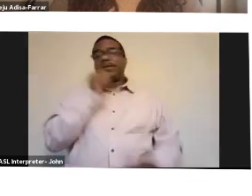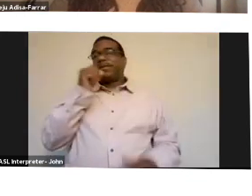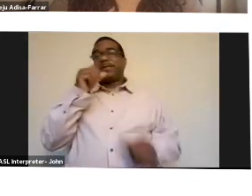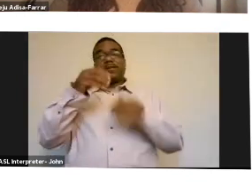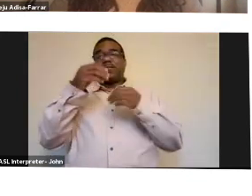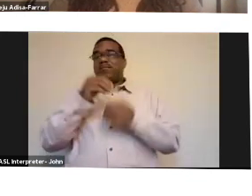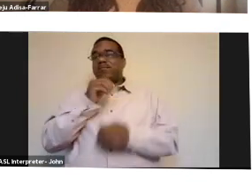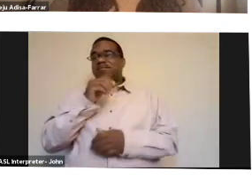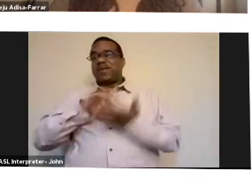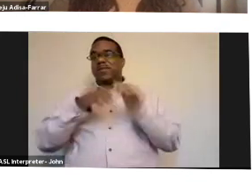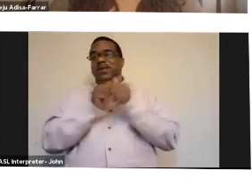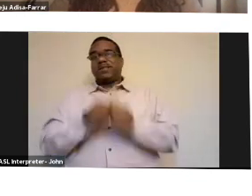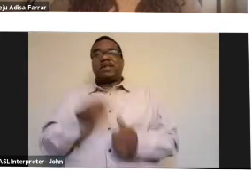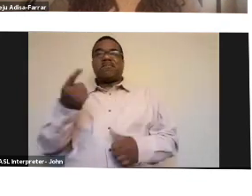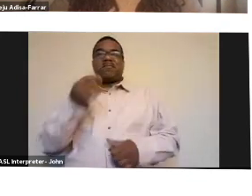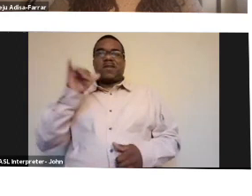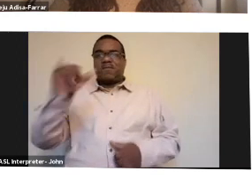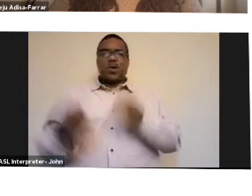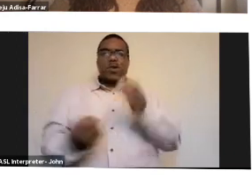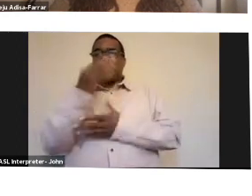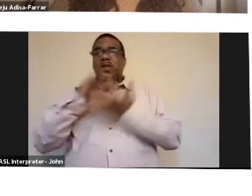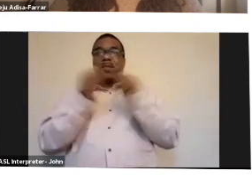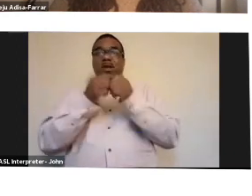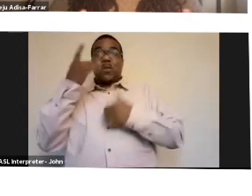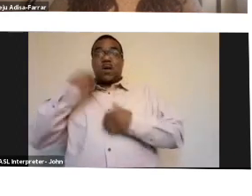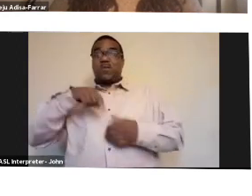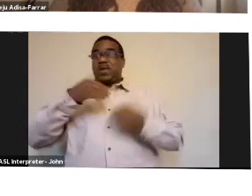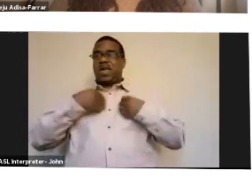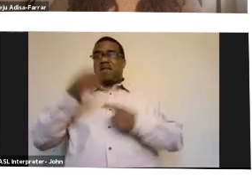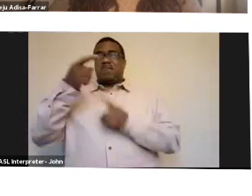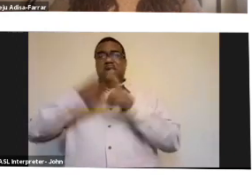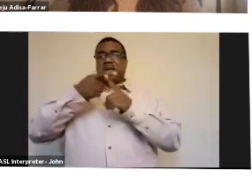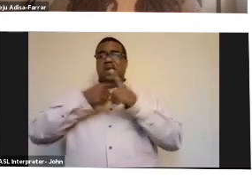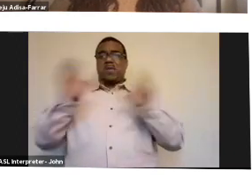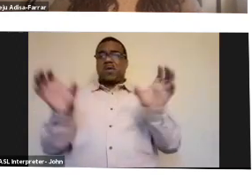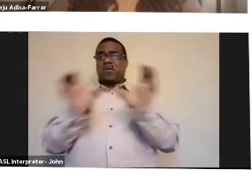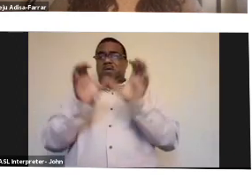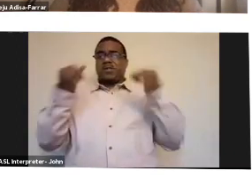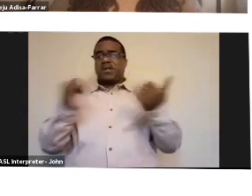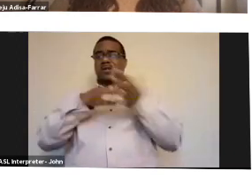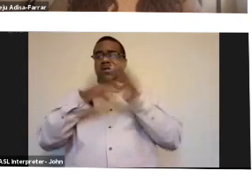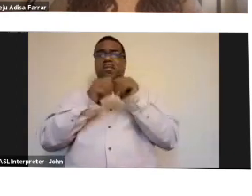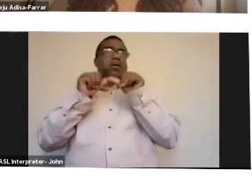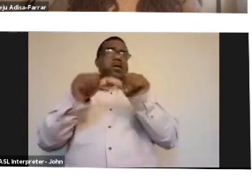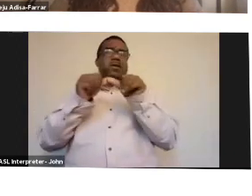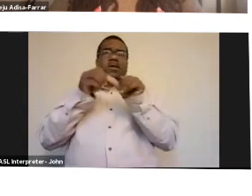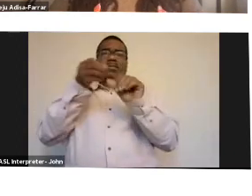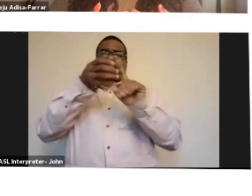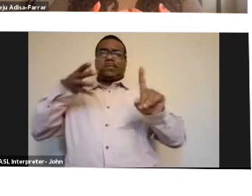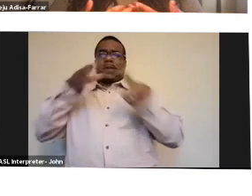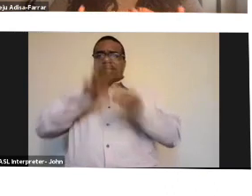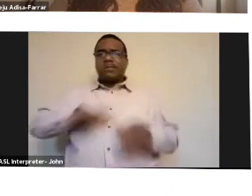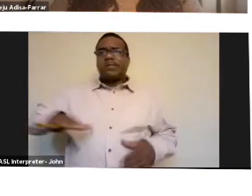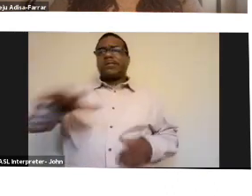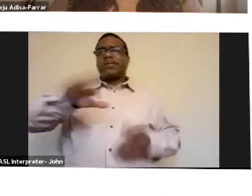That idea of infinite growth is what led us to the climate crisis that we're in now. This colonial legacy of constant expansion, constant